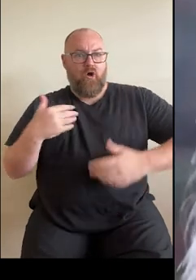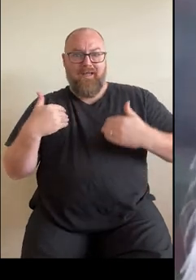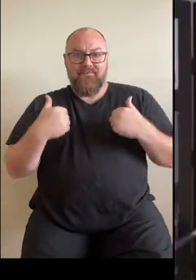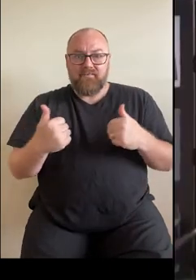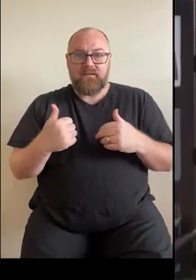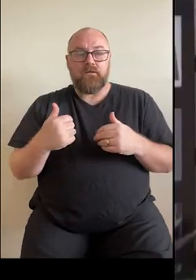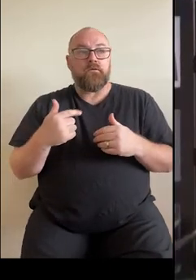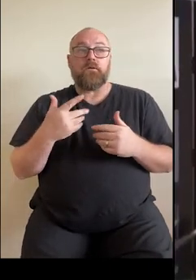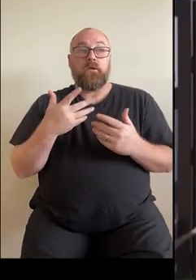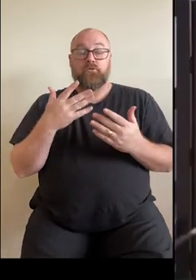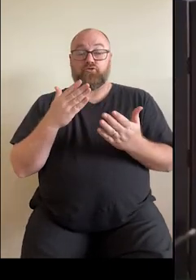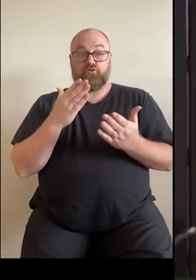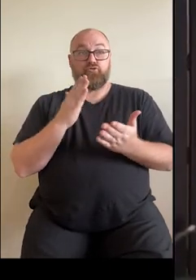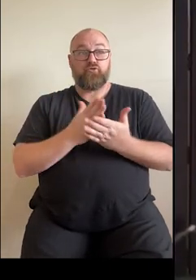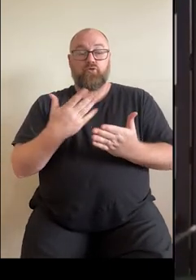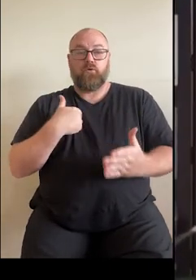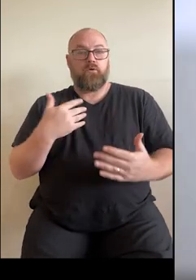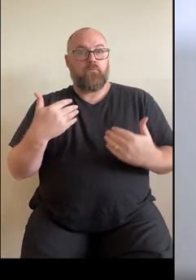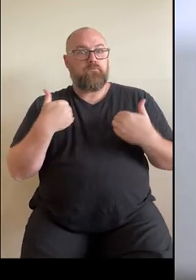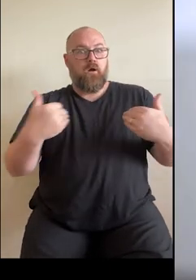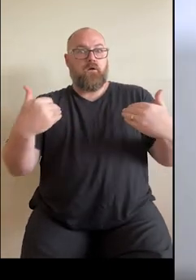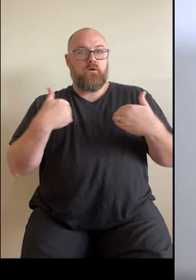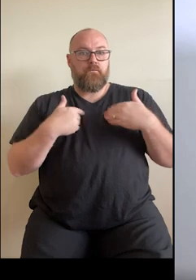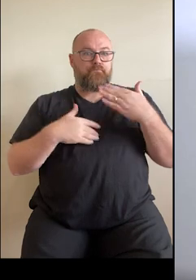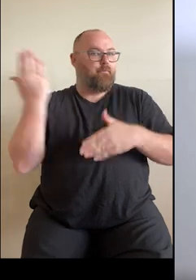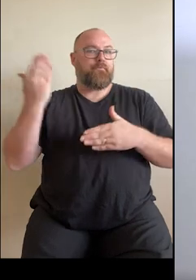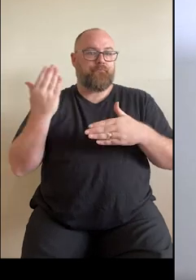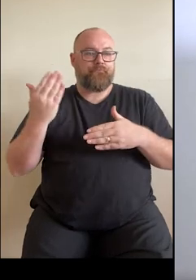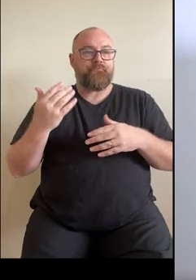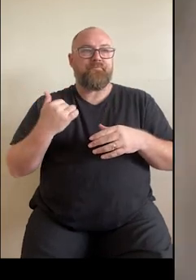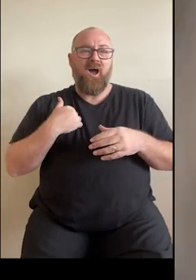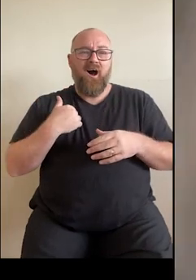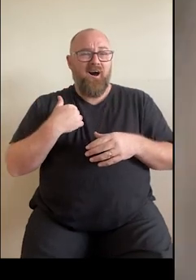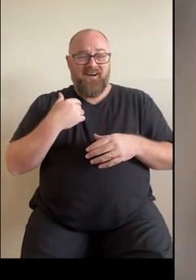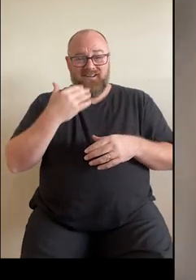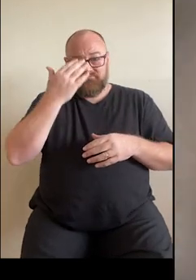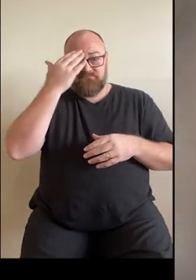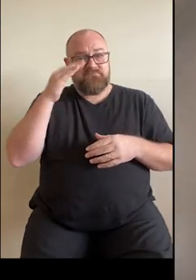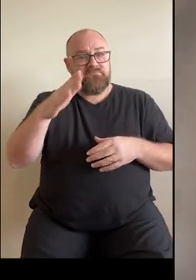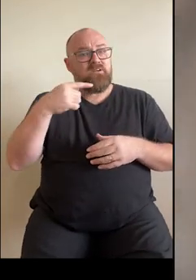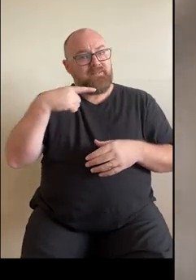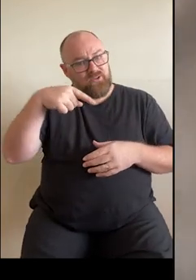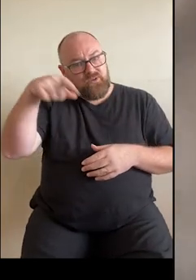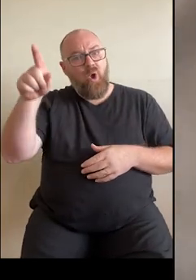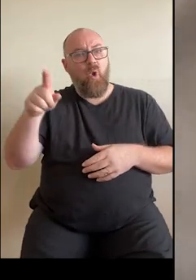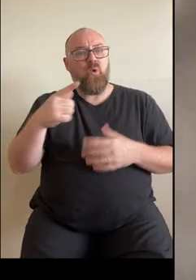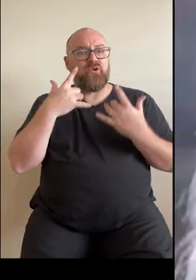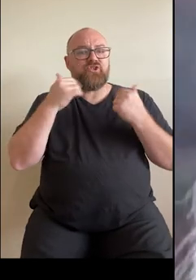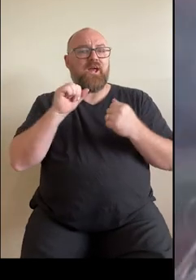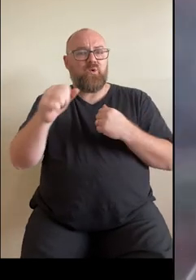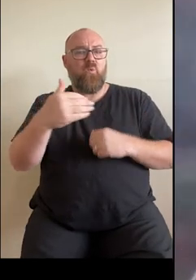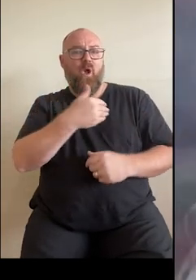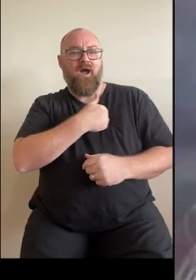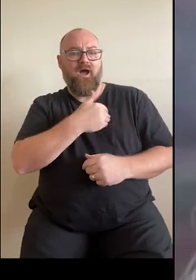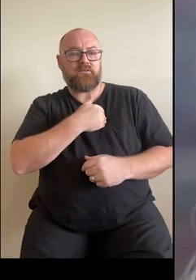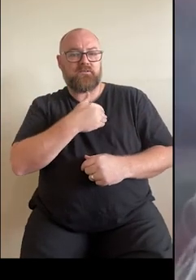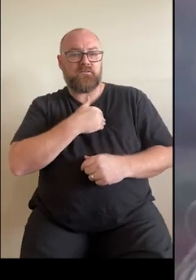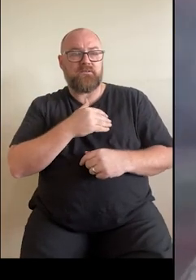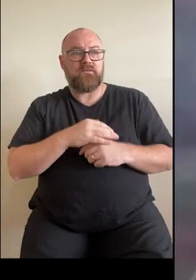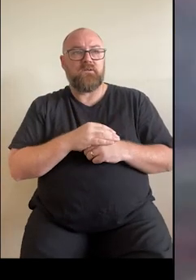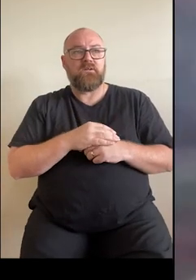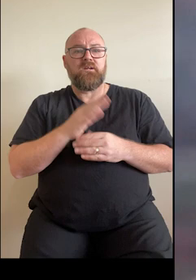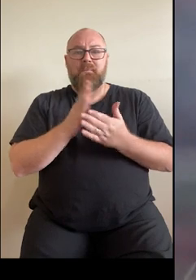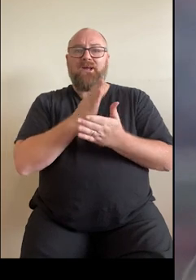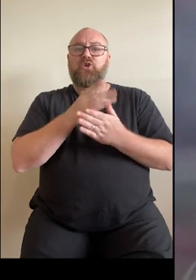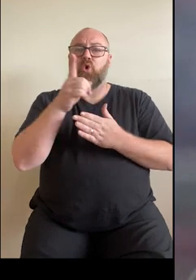surprise. I recommend everyone go and get a heart health check particularly from when you're 45. Just make it part of your